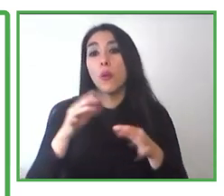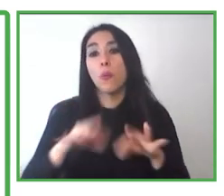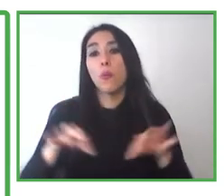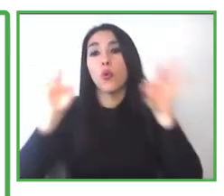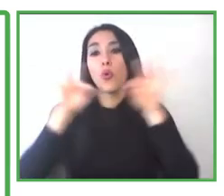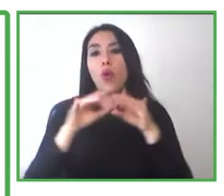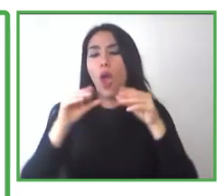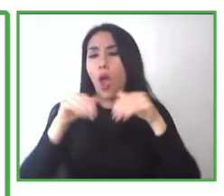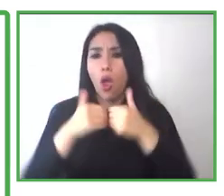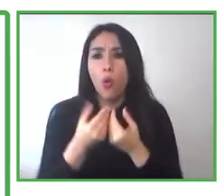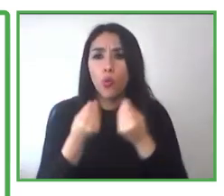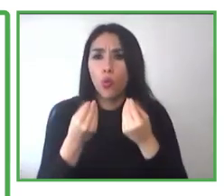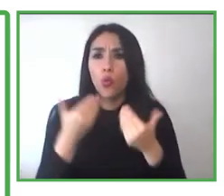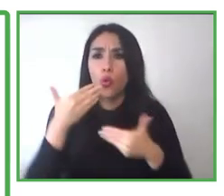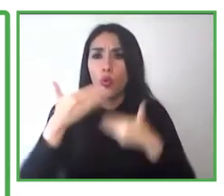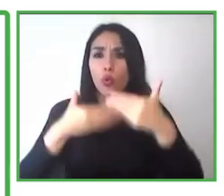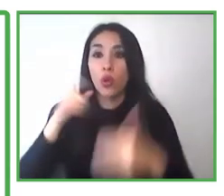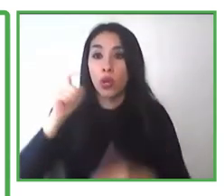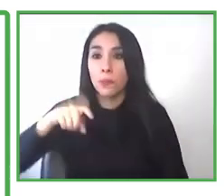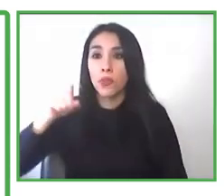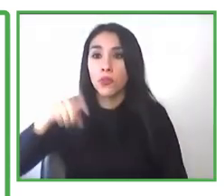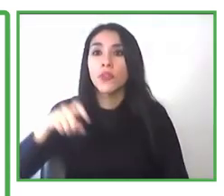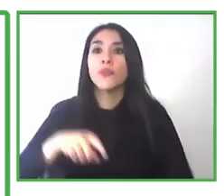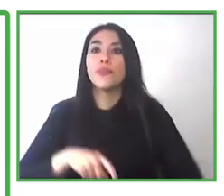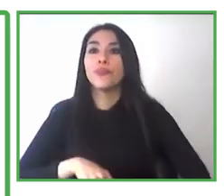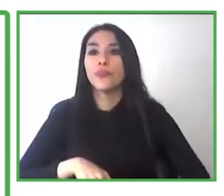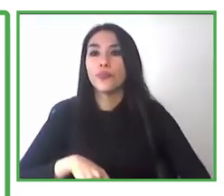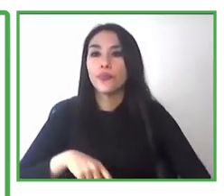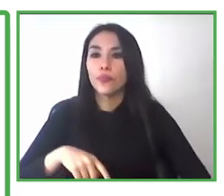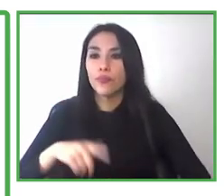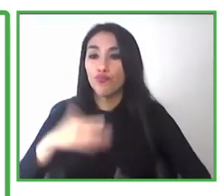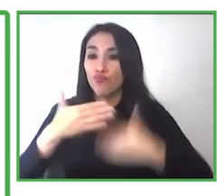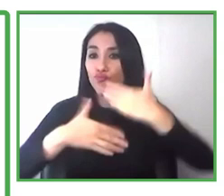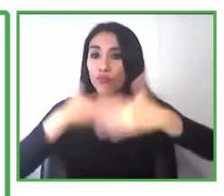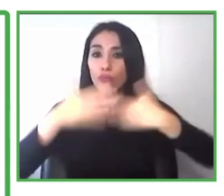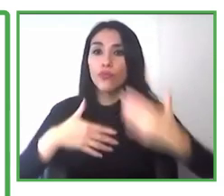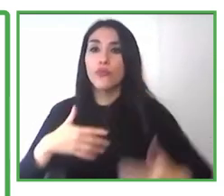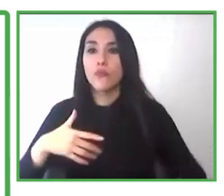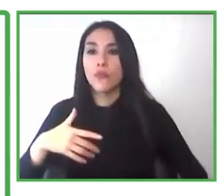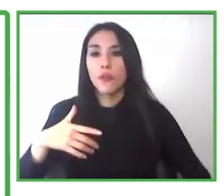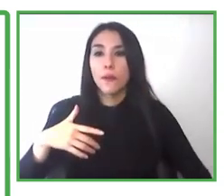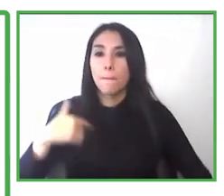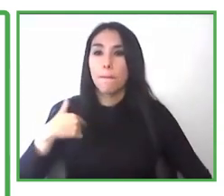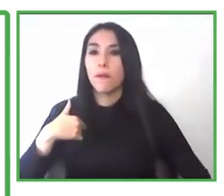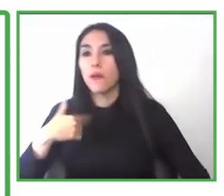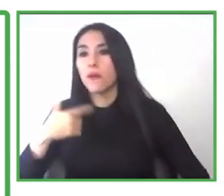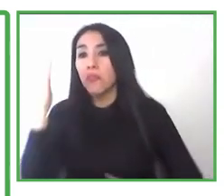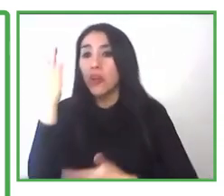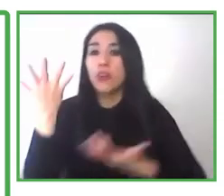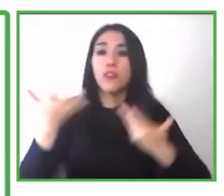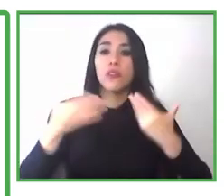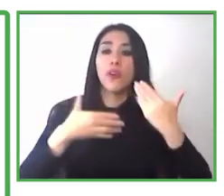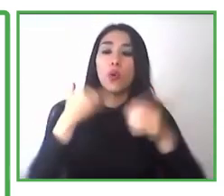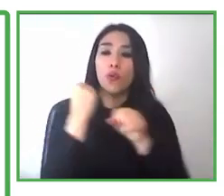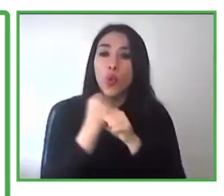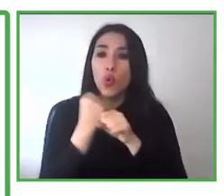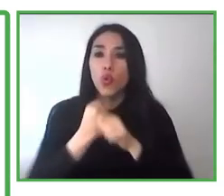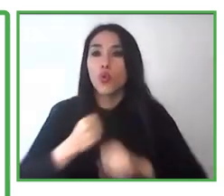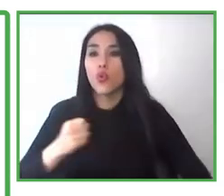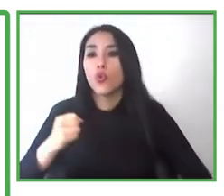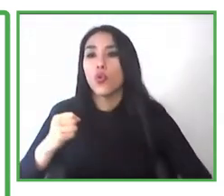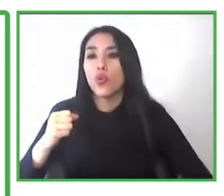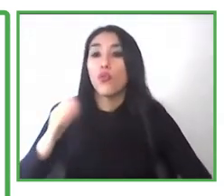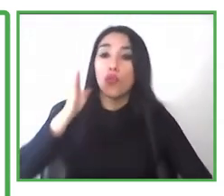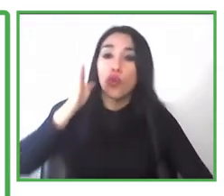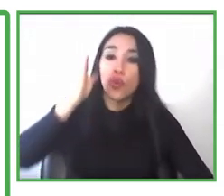what are the proper adjustments they should go through and maybe give them a talk. Maybe talk to the,